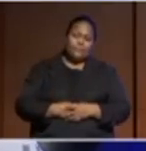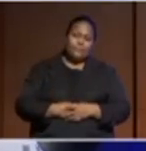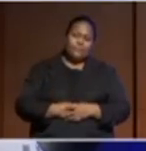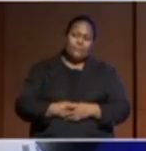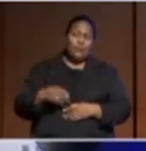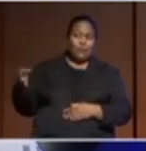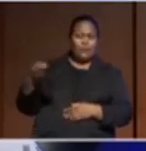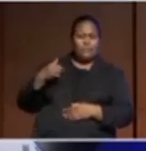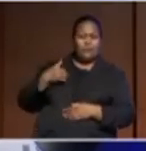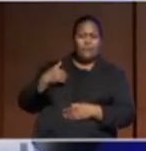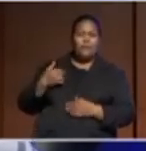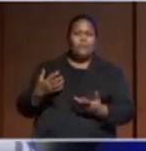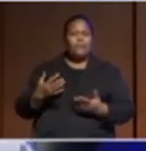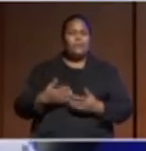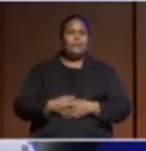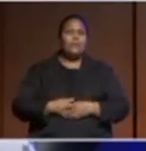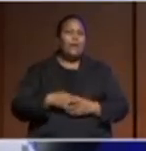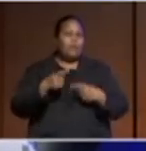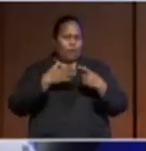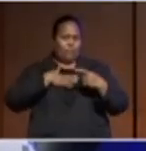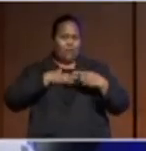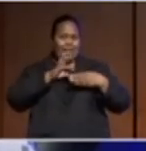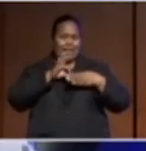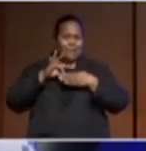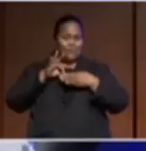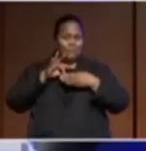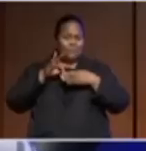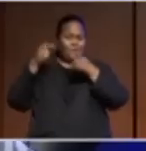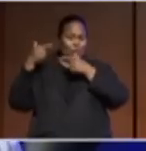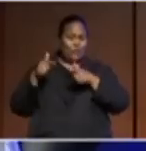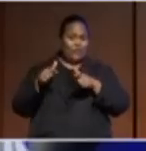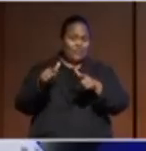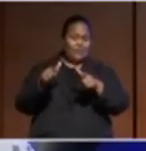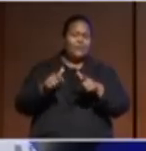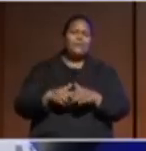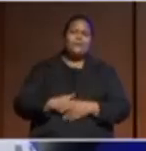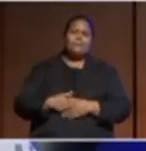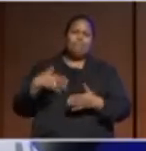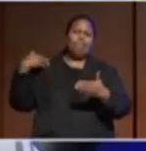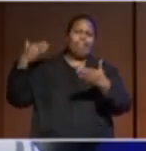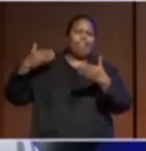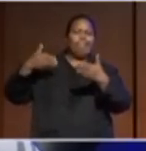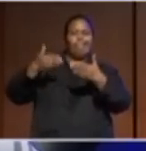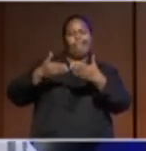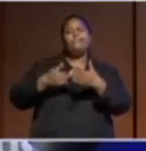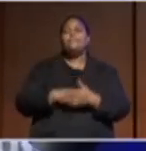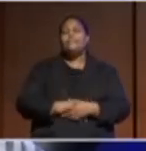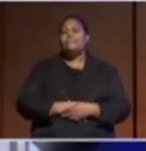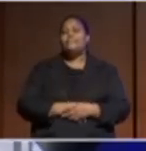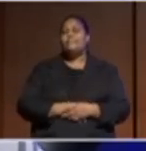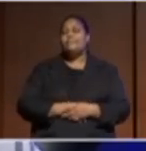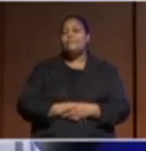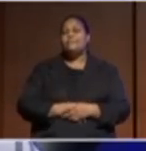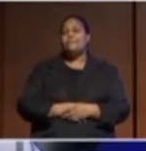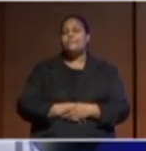me, Audrey, about my leadership journey. So it's premised on that. So, you know, I'm